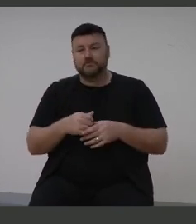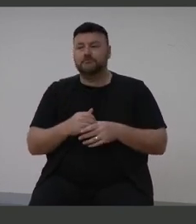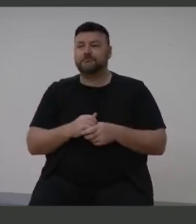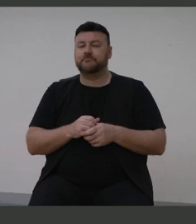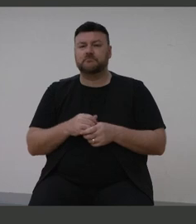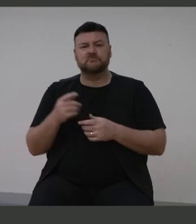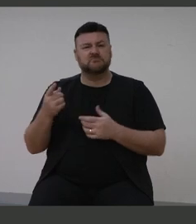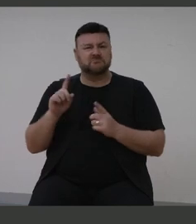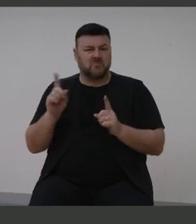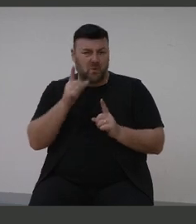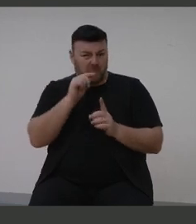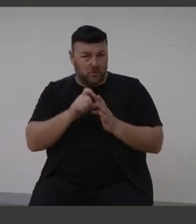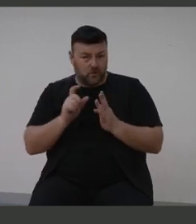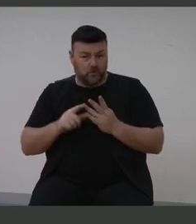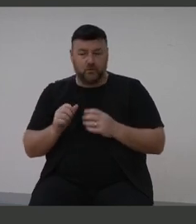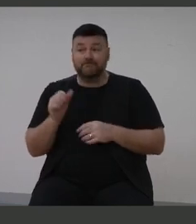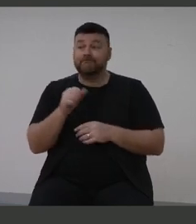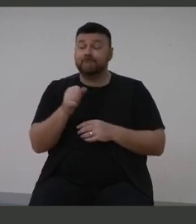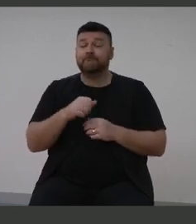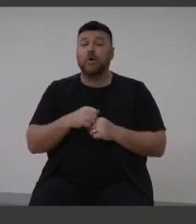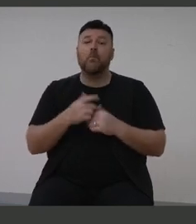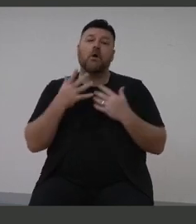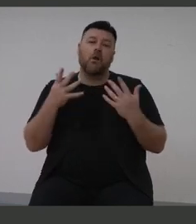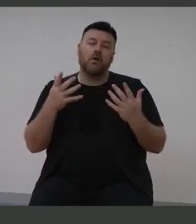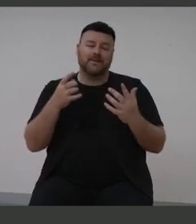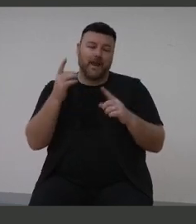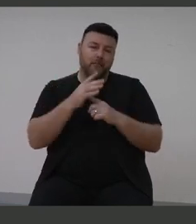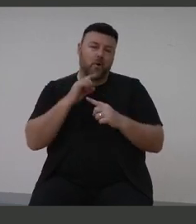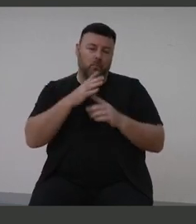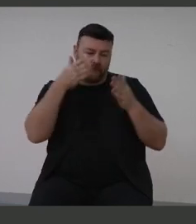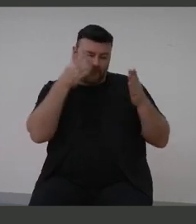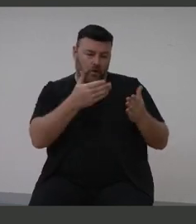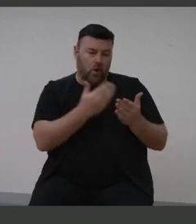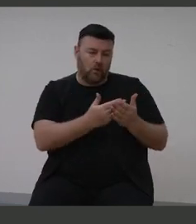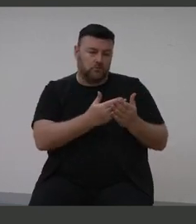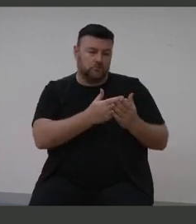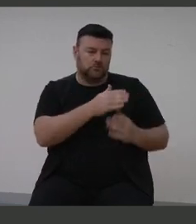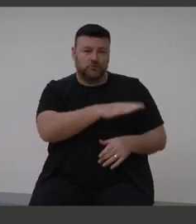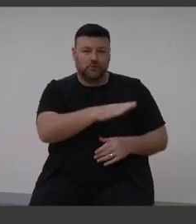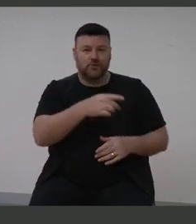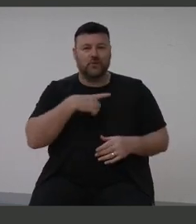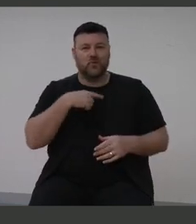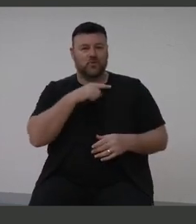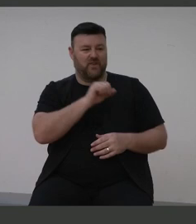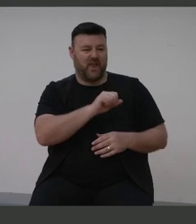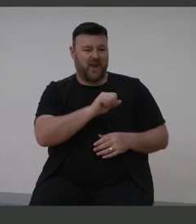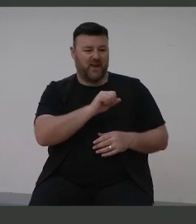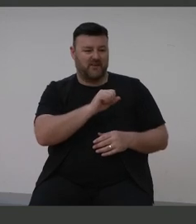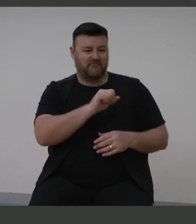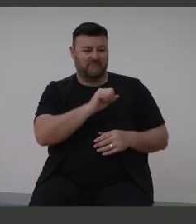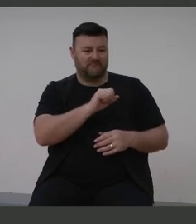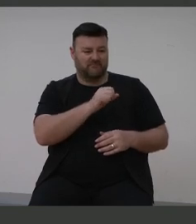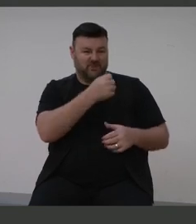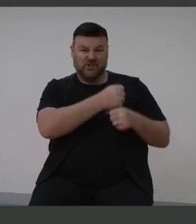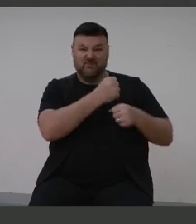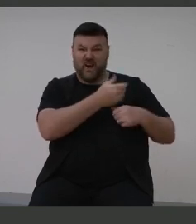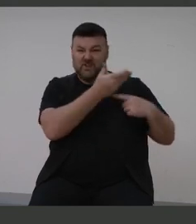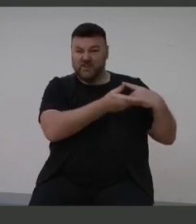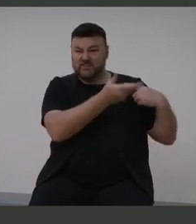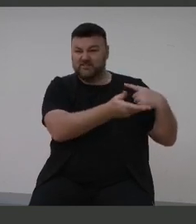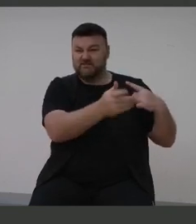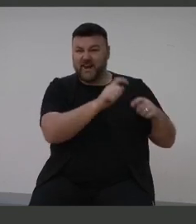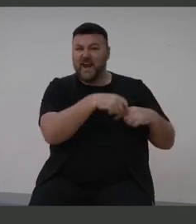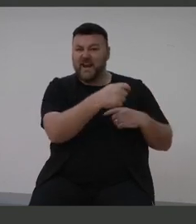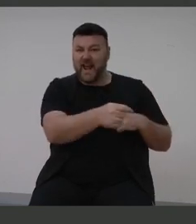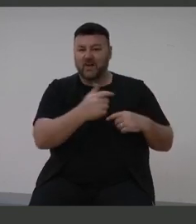which is very important because they're the next generation coming through and they're the, you the next prime ministers, the boys and girls, the next sporting stars. So we